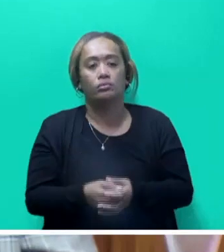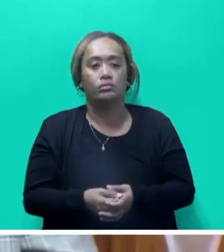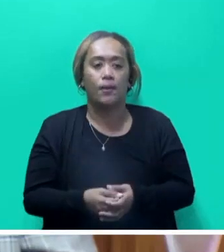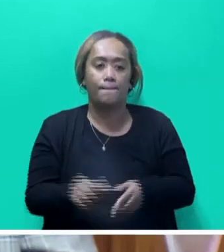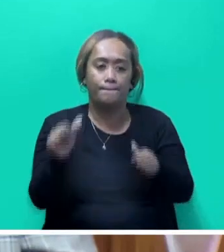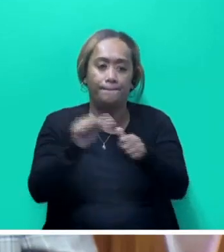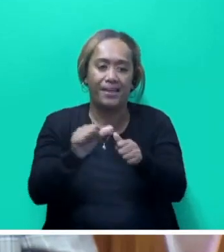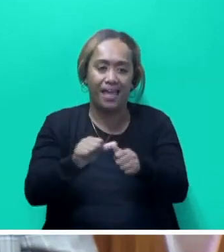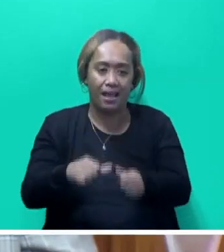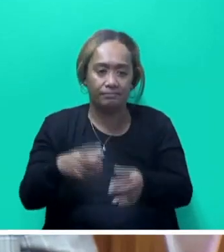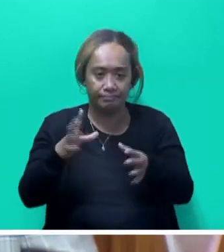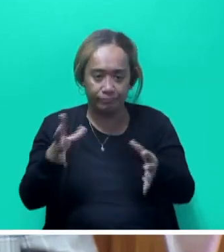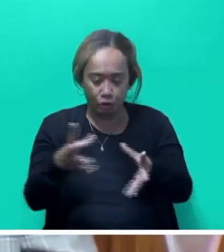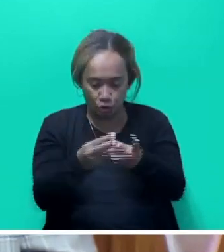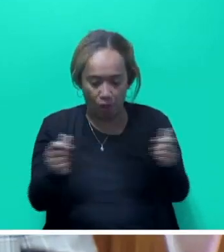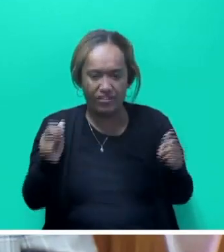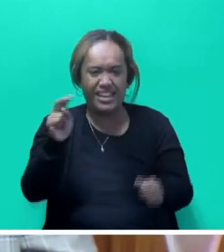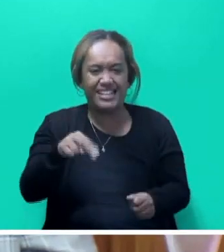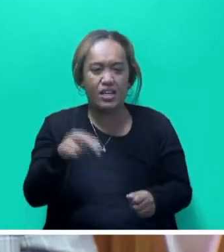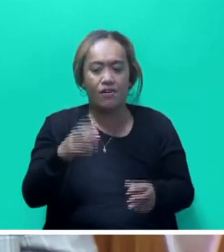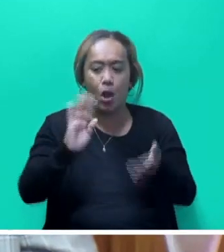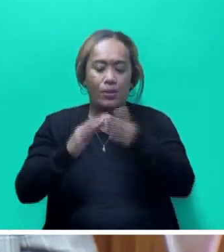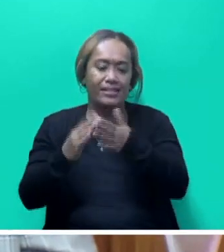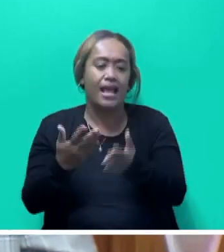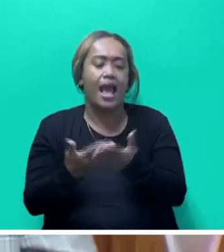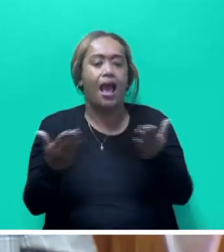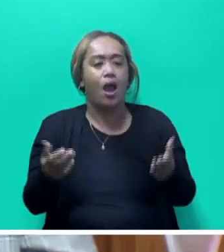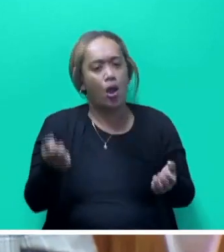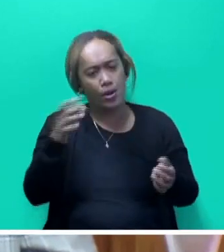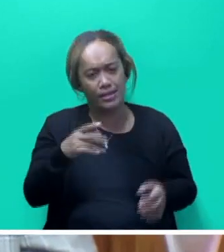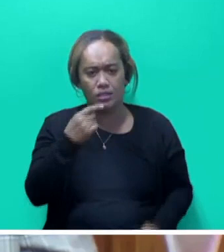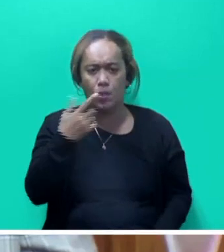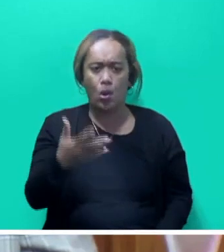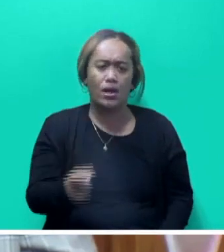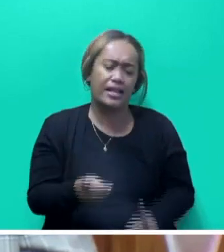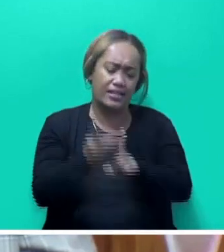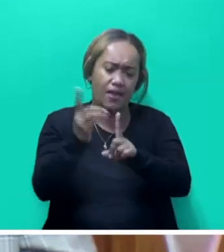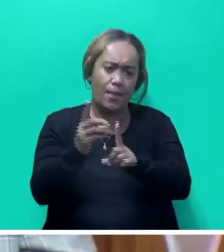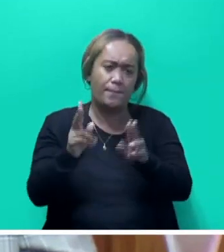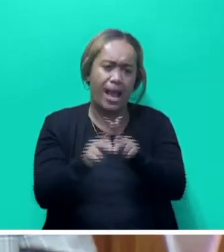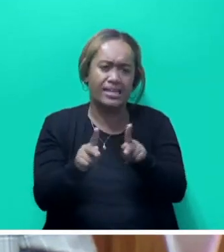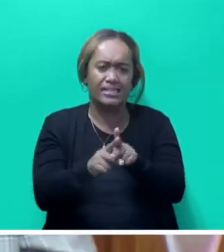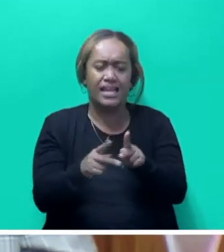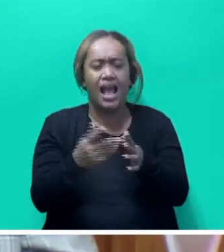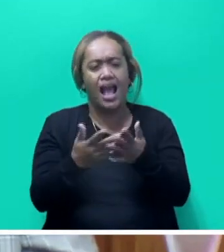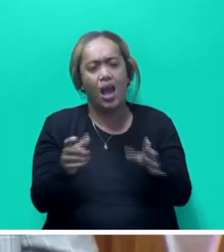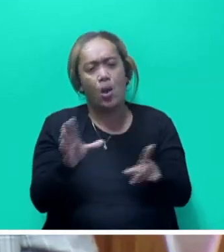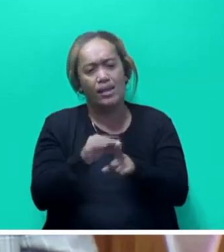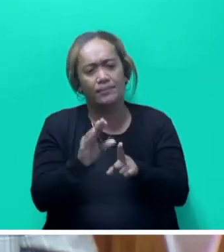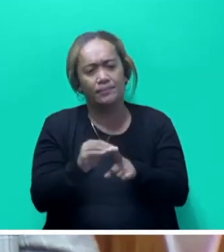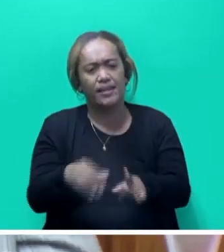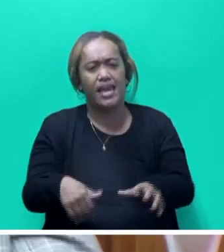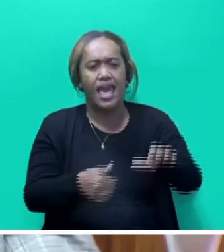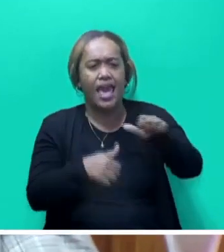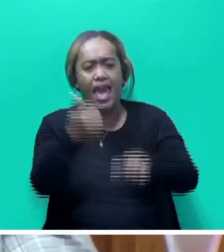the communities. Since taking office, I have already spoken to a number of development partners, such as the Asian Development